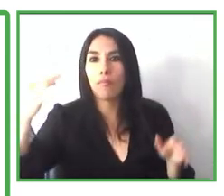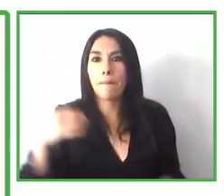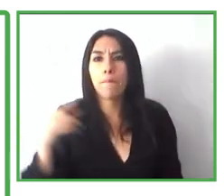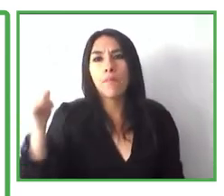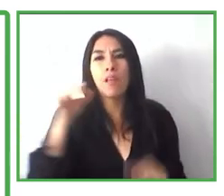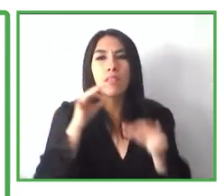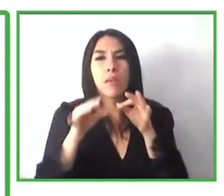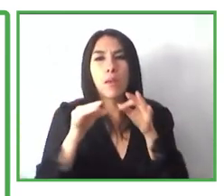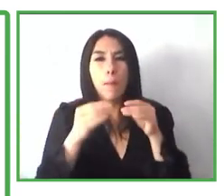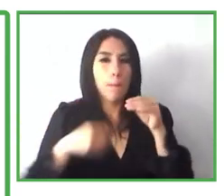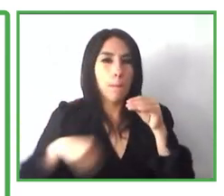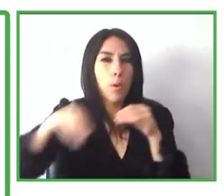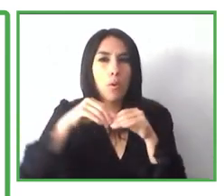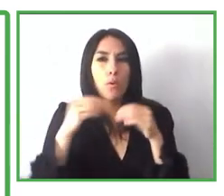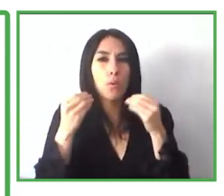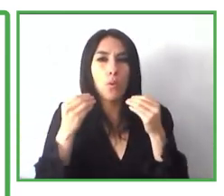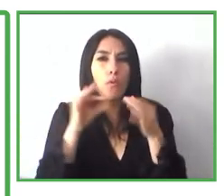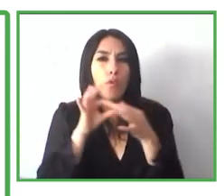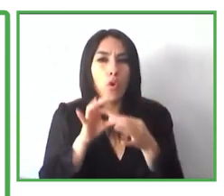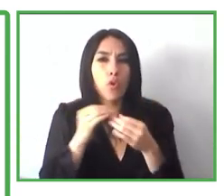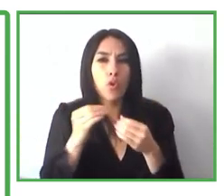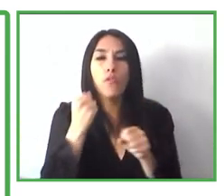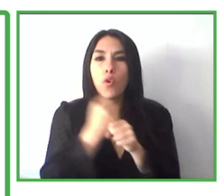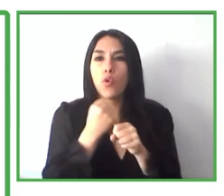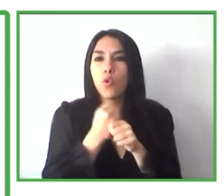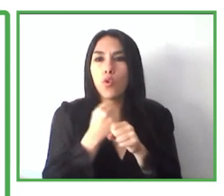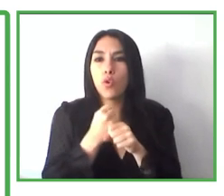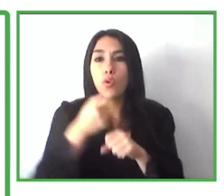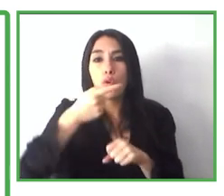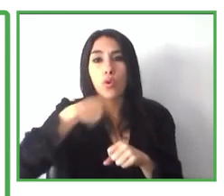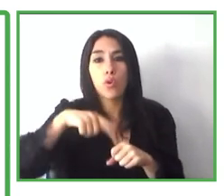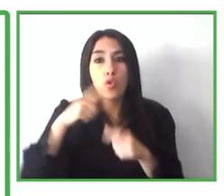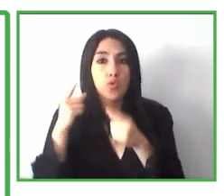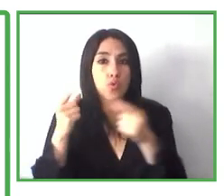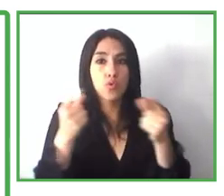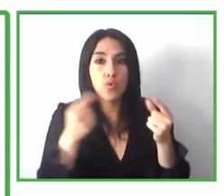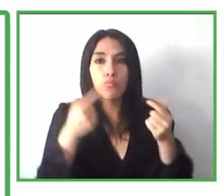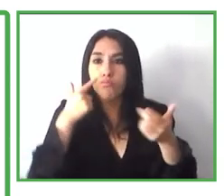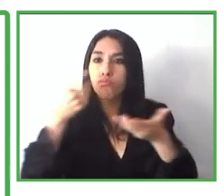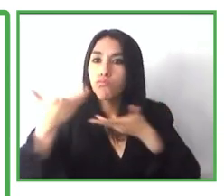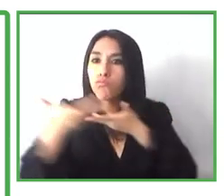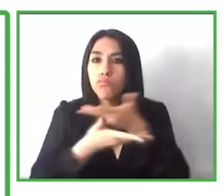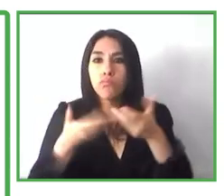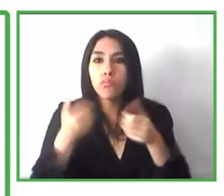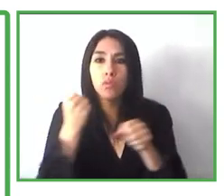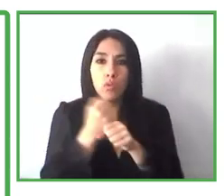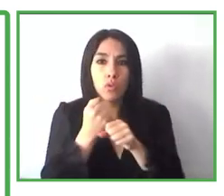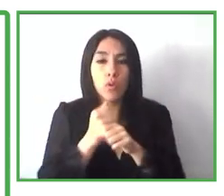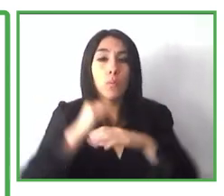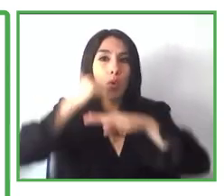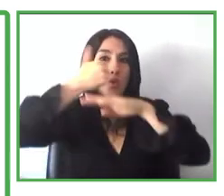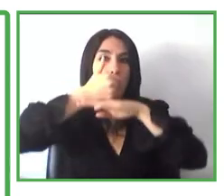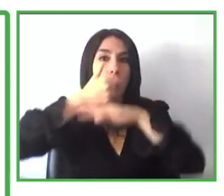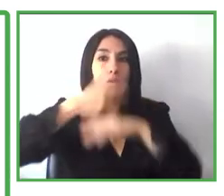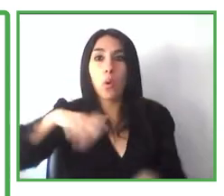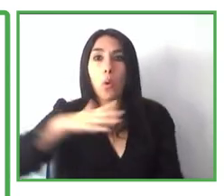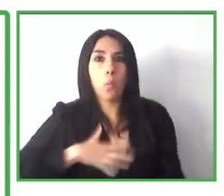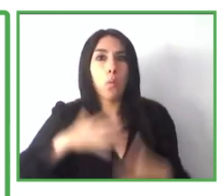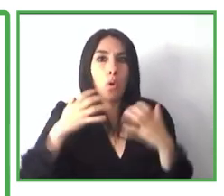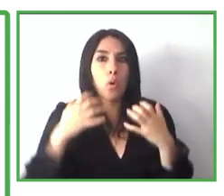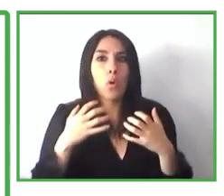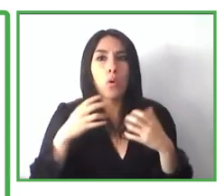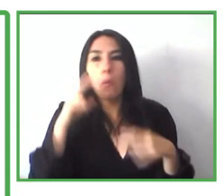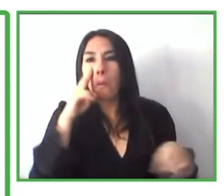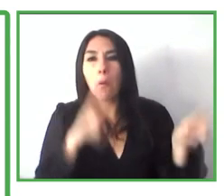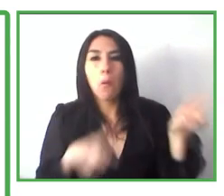Now, this is a little bit about the work that we do in collaboration with the employers. We like to think that the vision